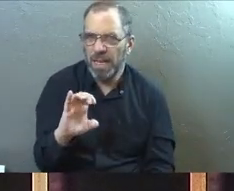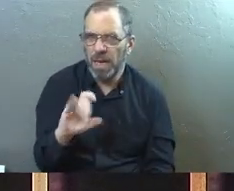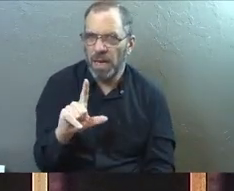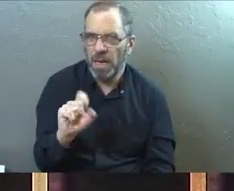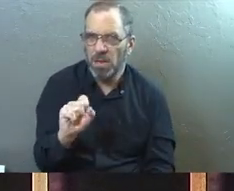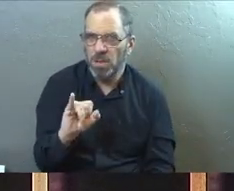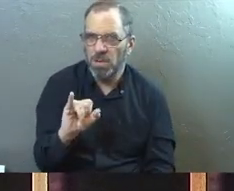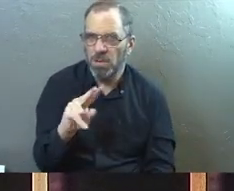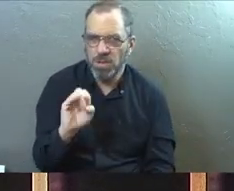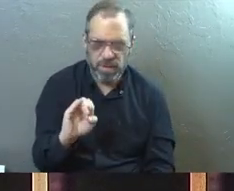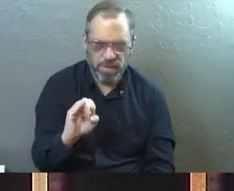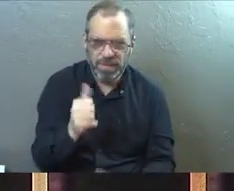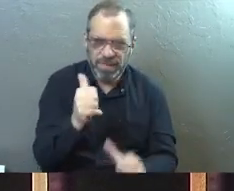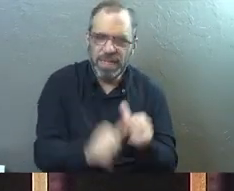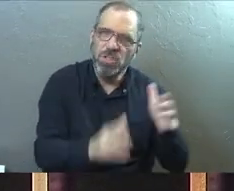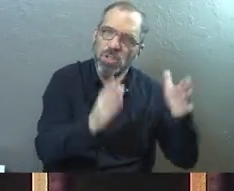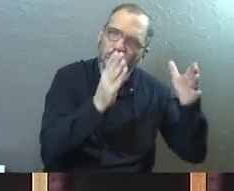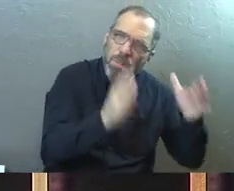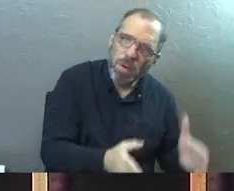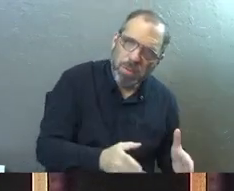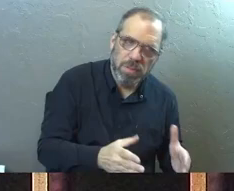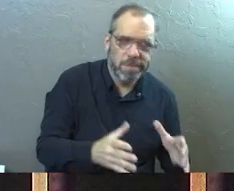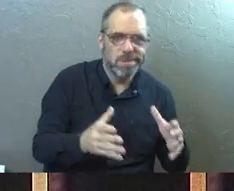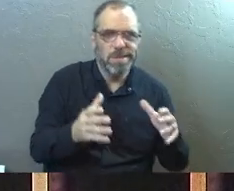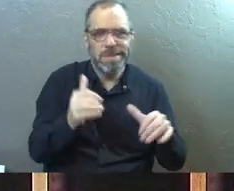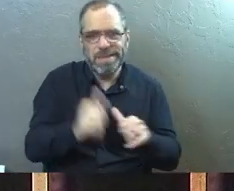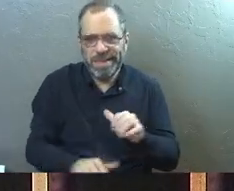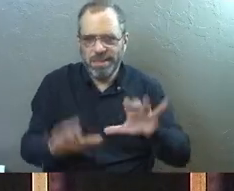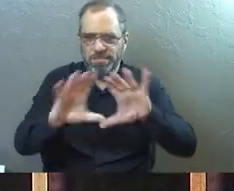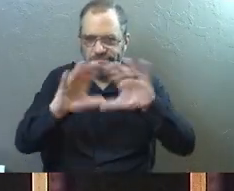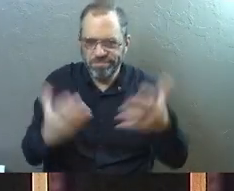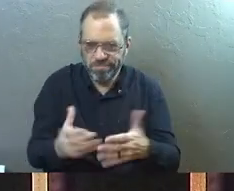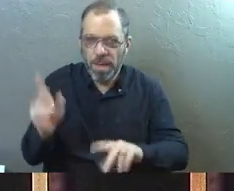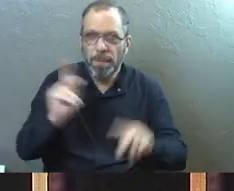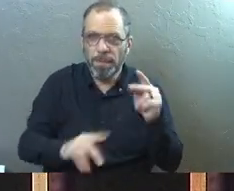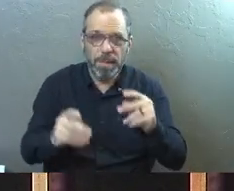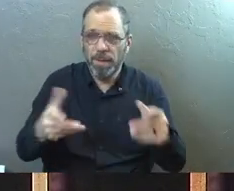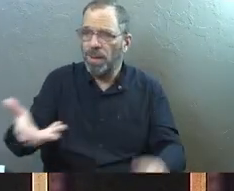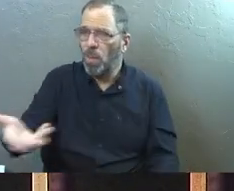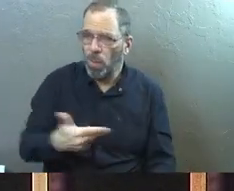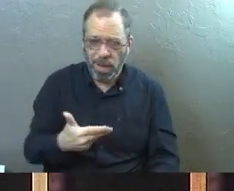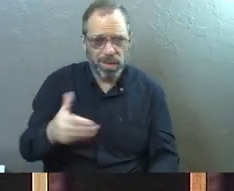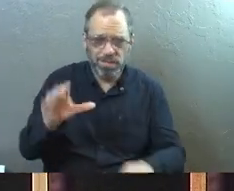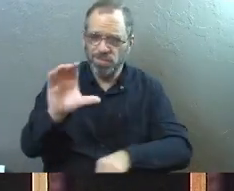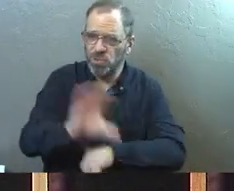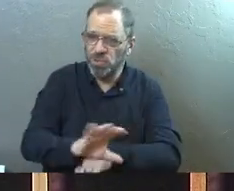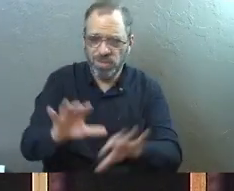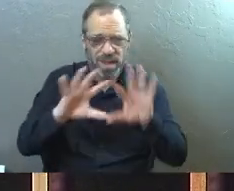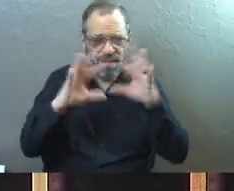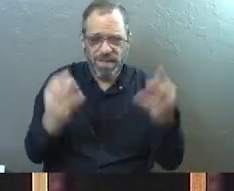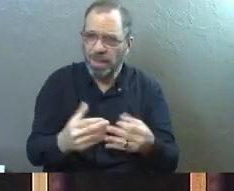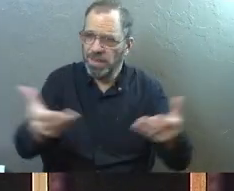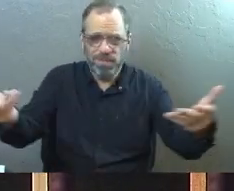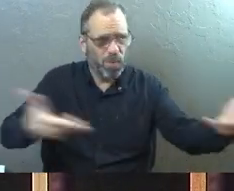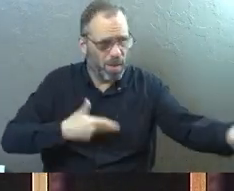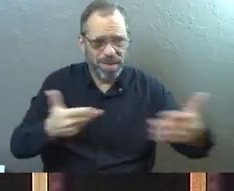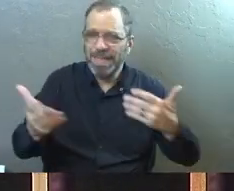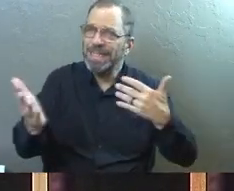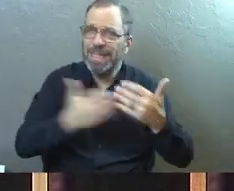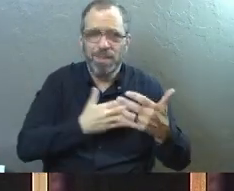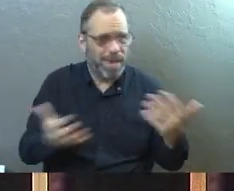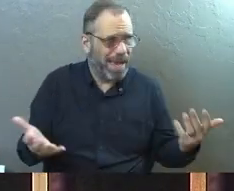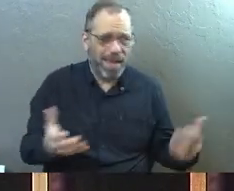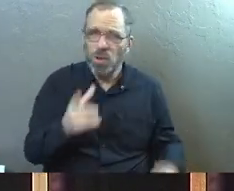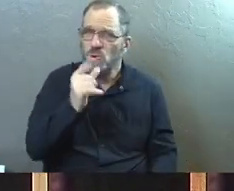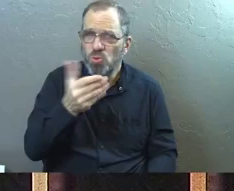each people, of each person, right? Every single person is welcome and invited into the family of God. It does not